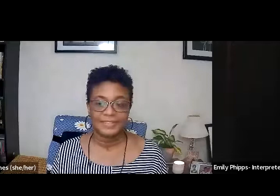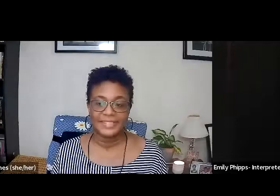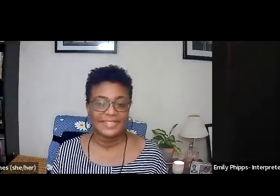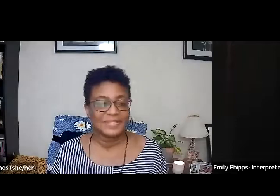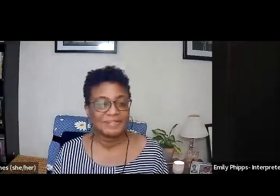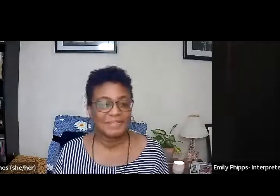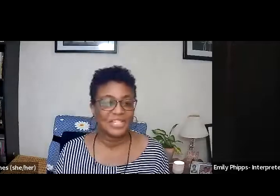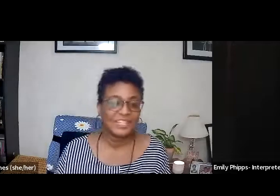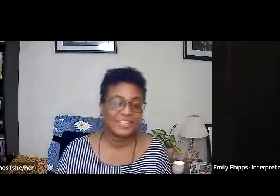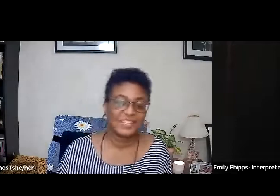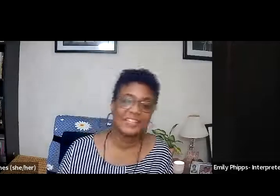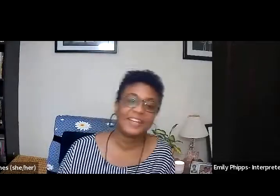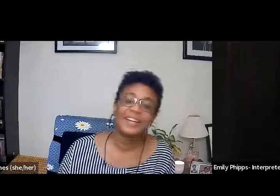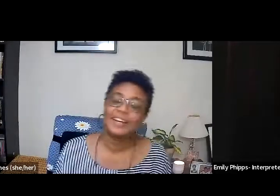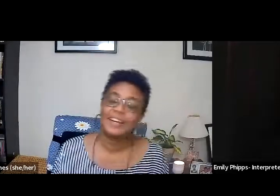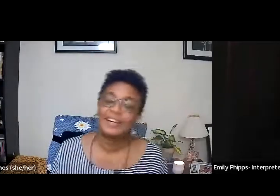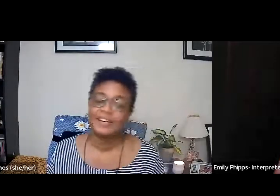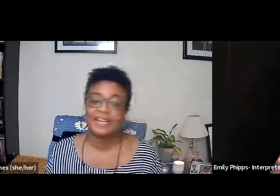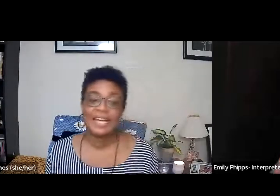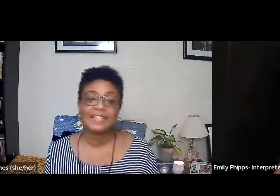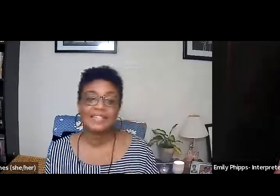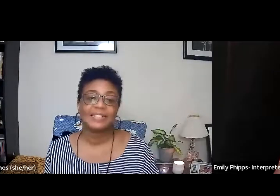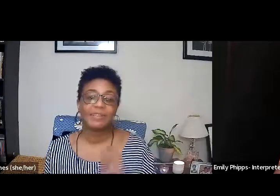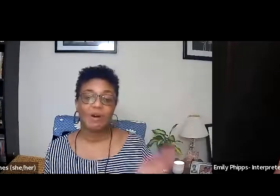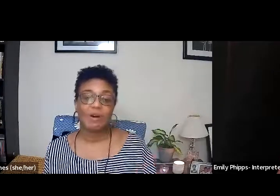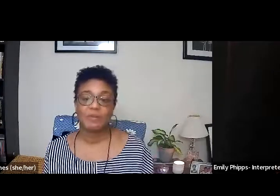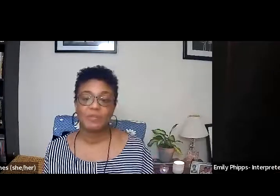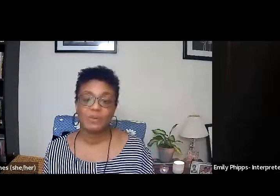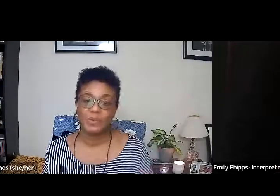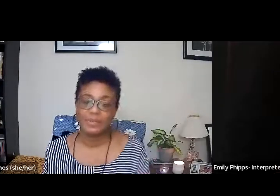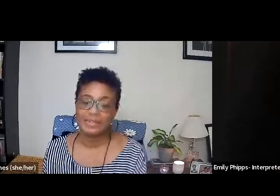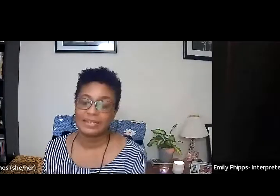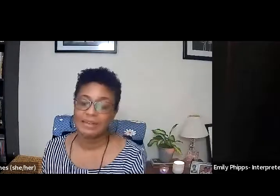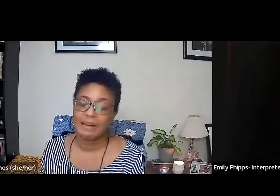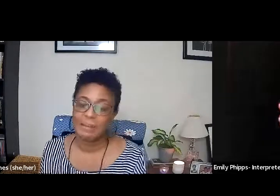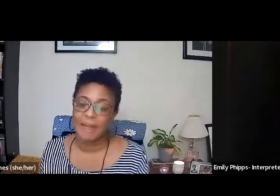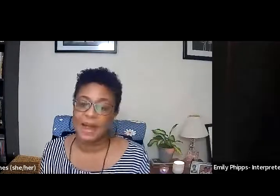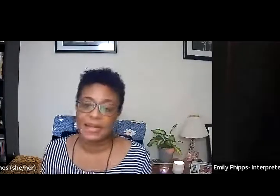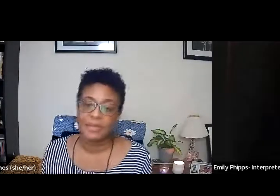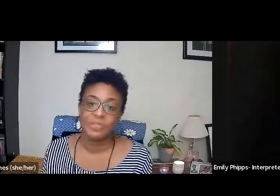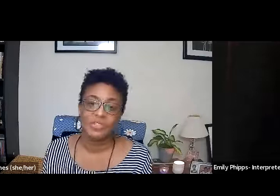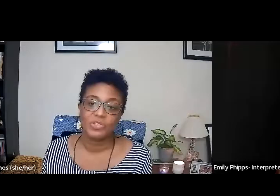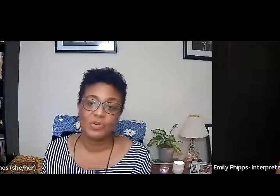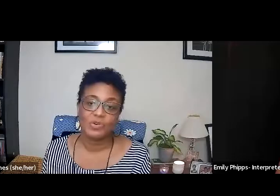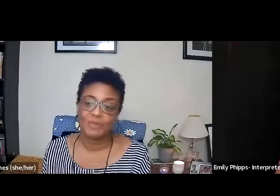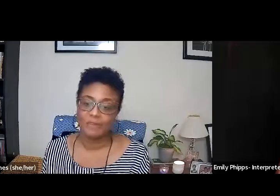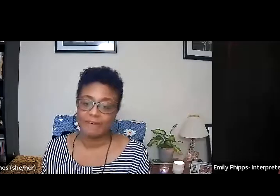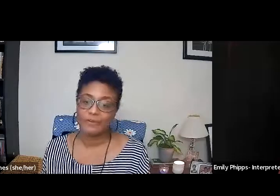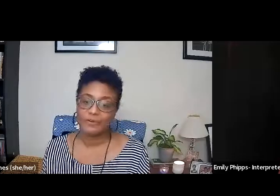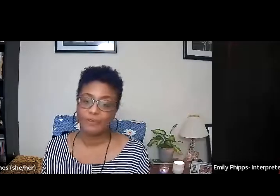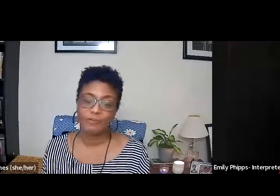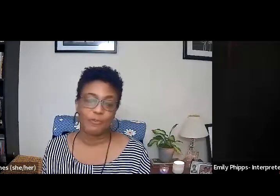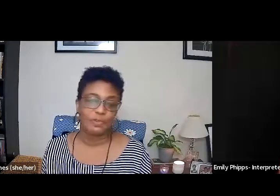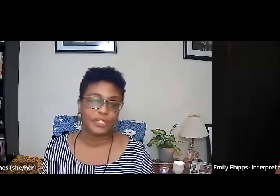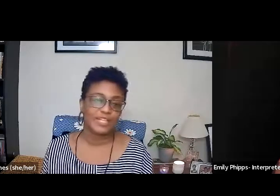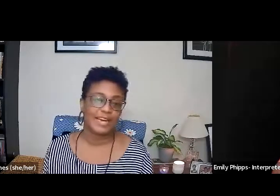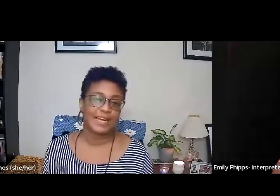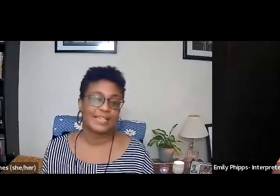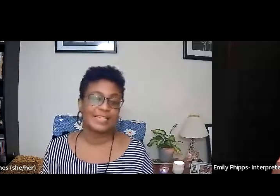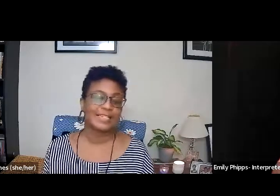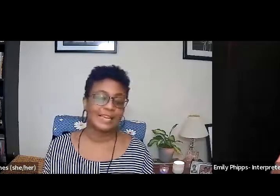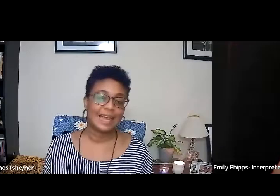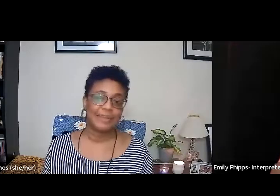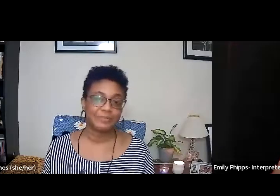This is Camisha. Thanks to all the poets. I am so grateful for